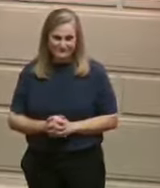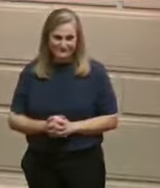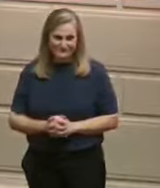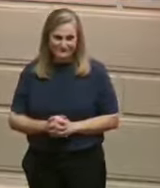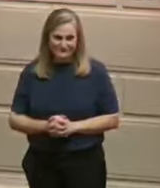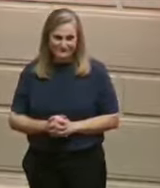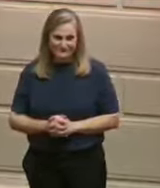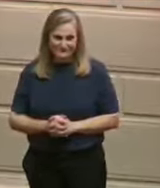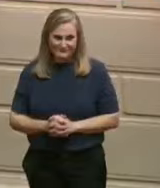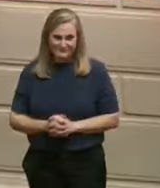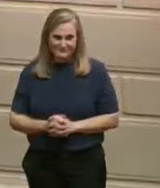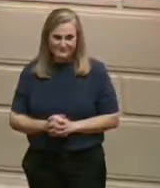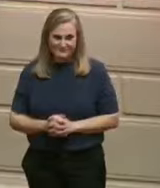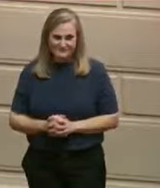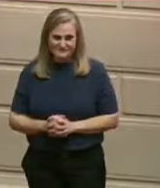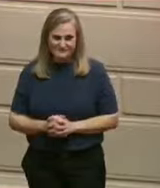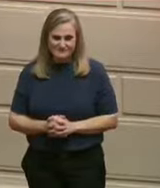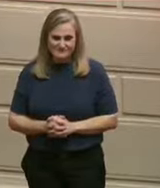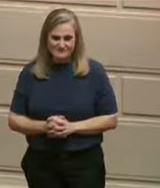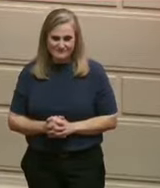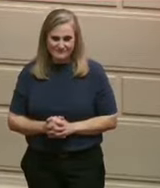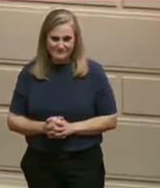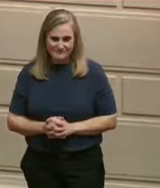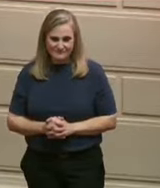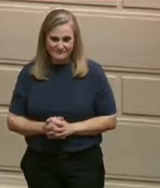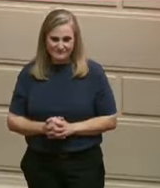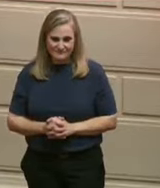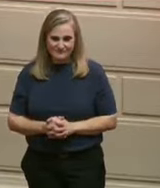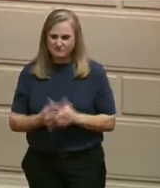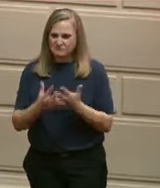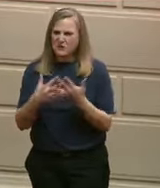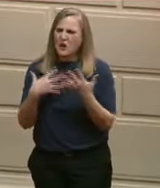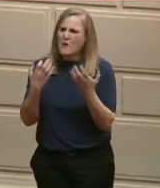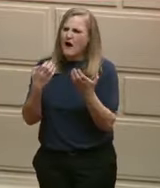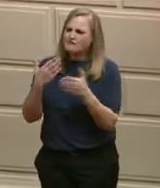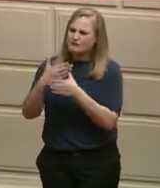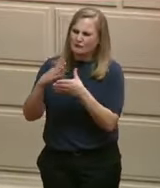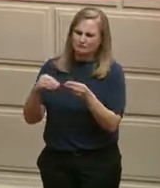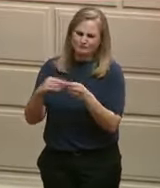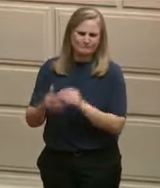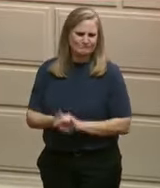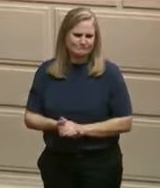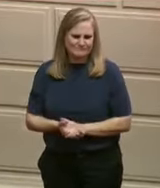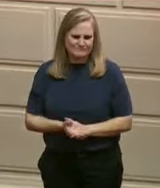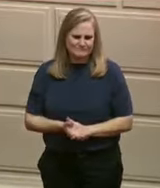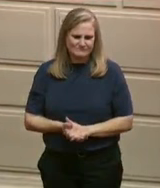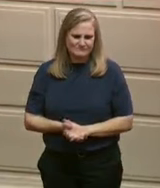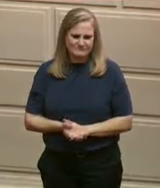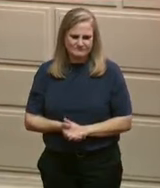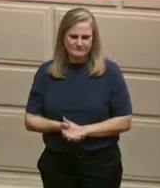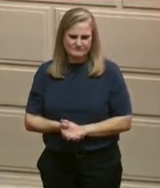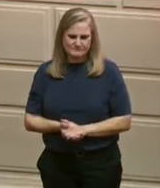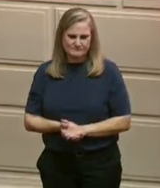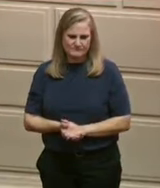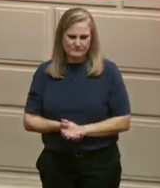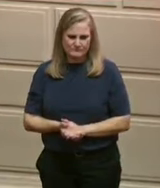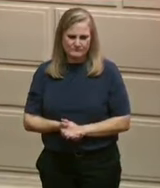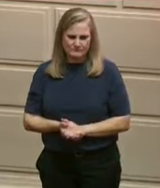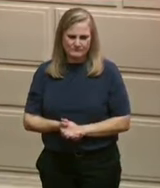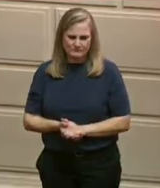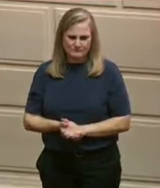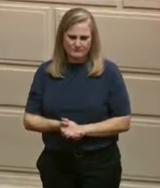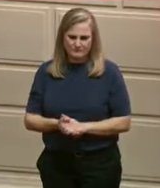Now, I want to share some highlights from our state's economic hubs that are sustaining good paying